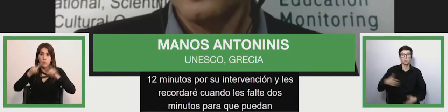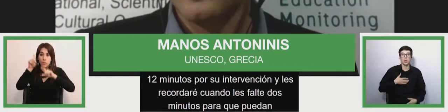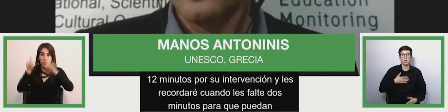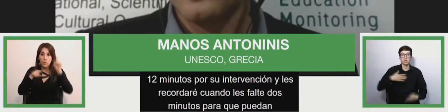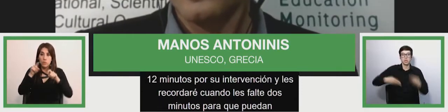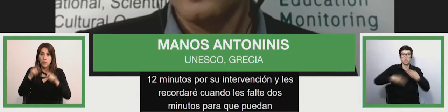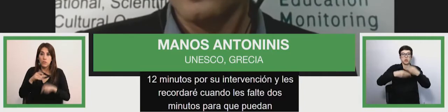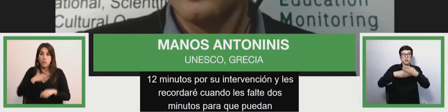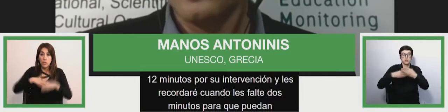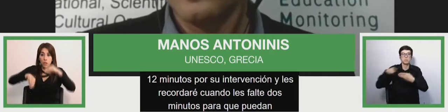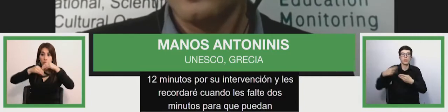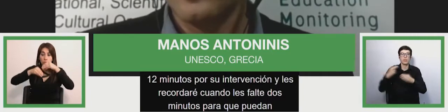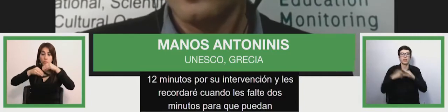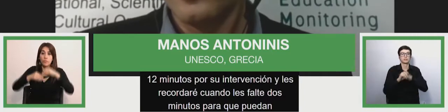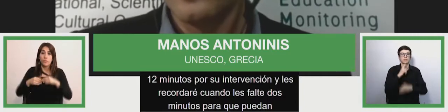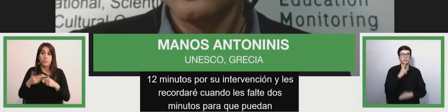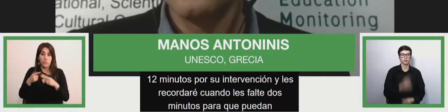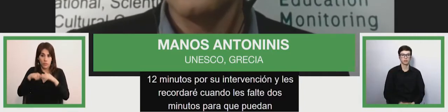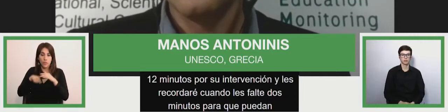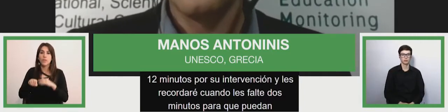have from some of the participants.